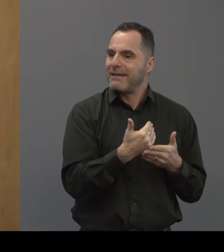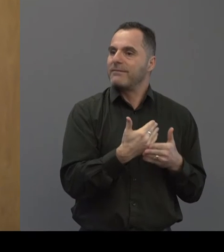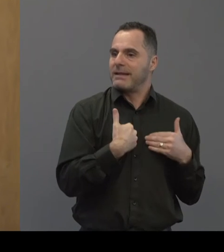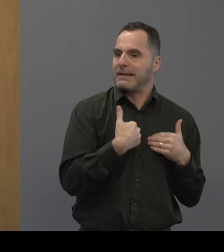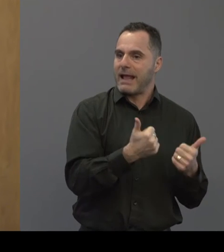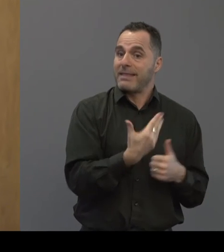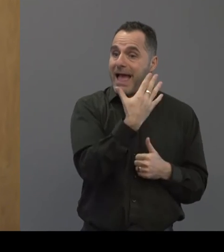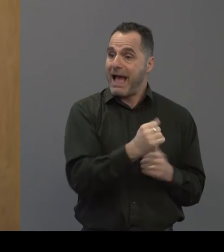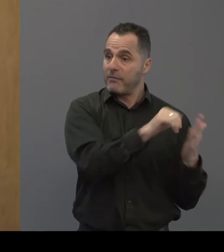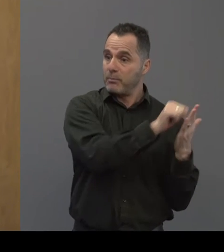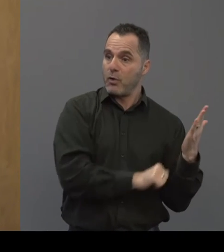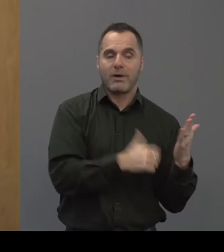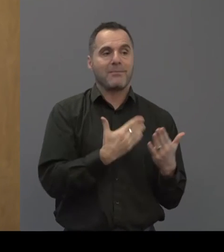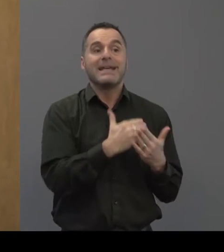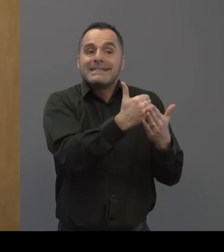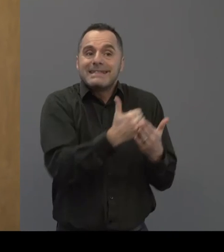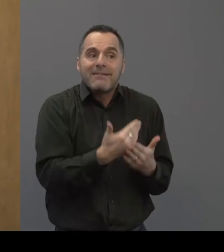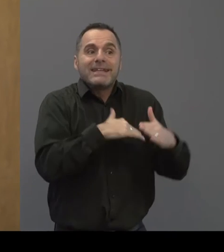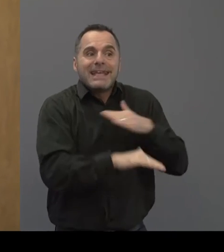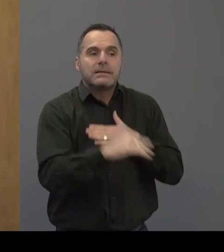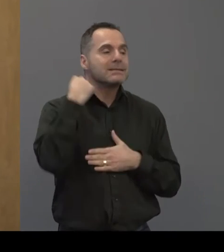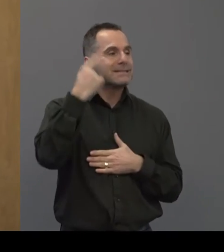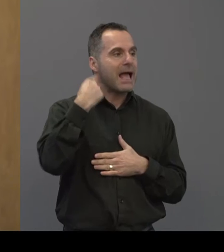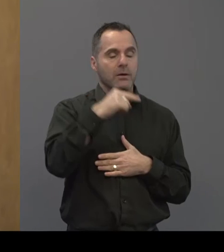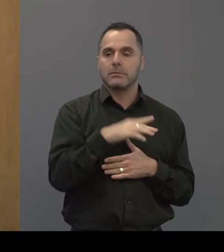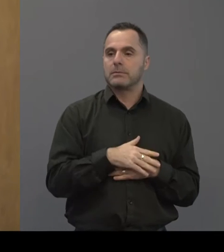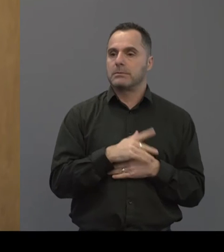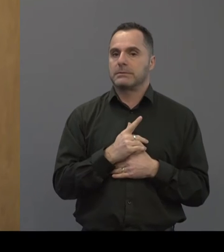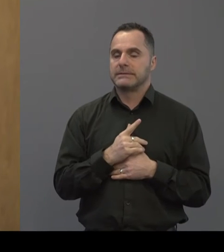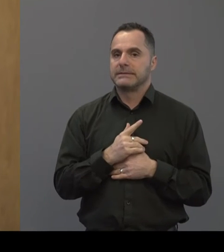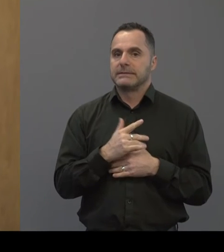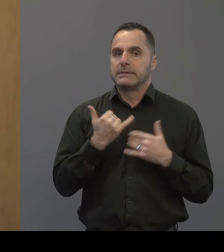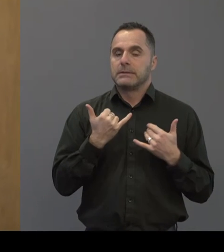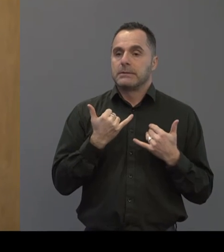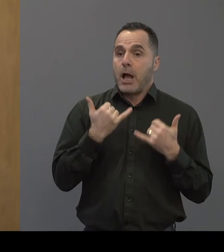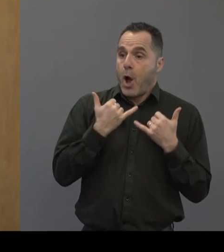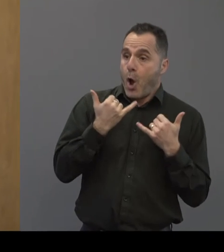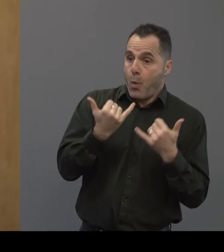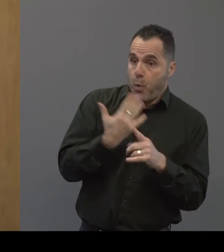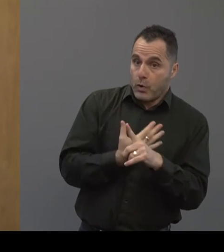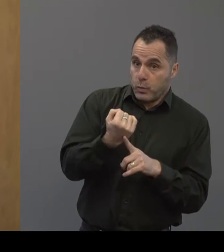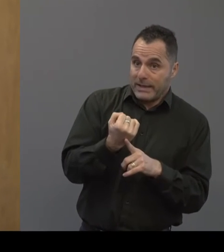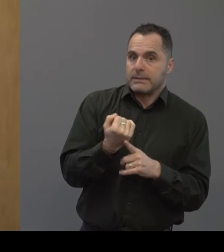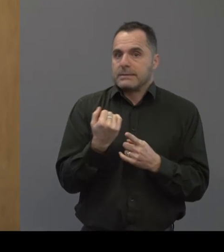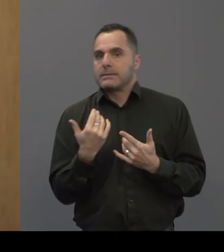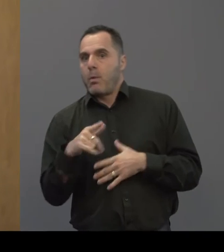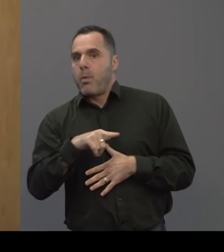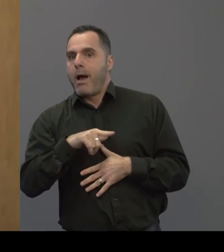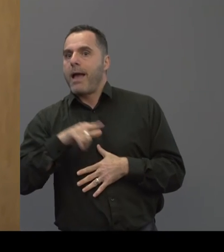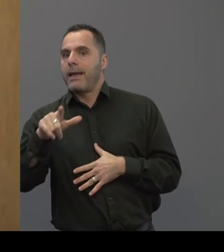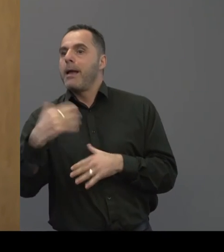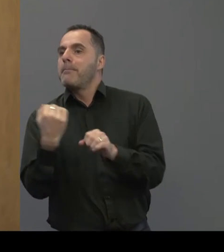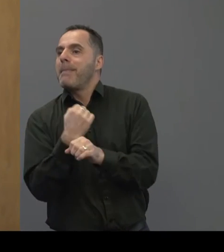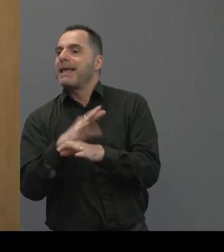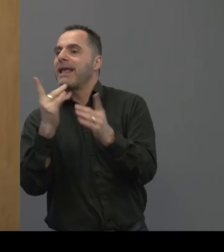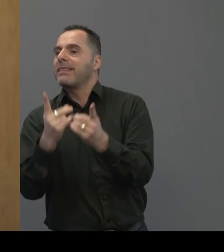Safe and Sound. And one of the things that probably most of our award winners have been acknowledged for is noise control, for making things quieter